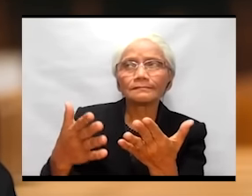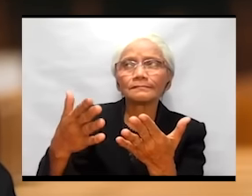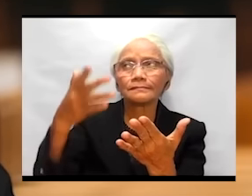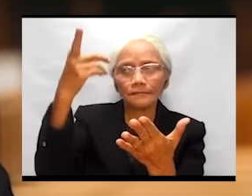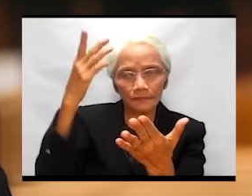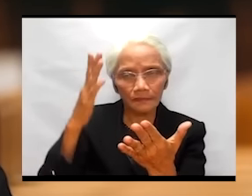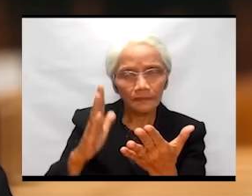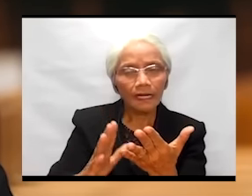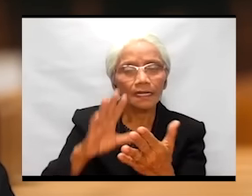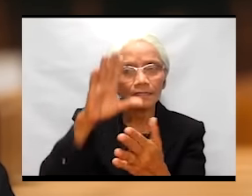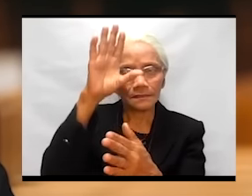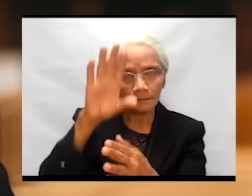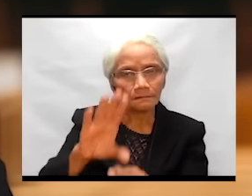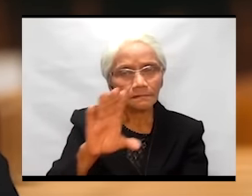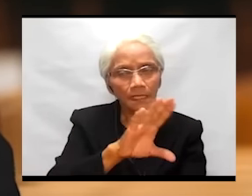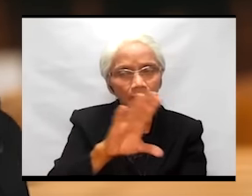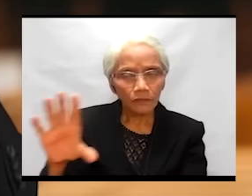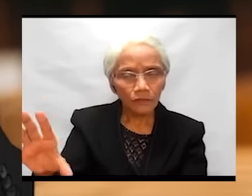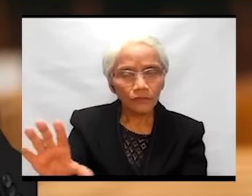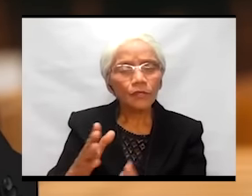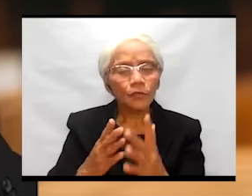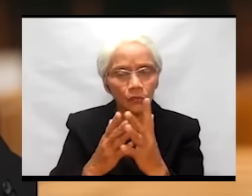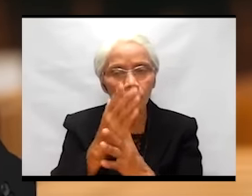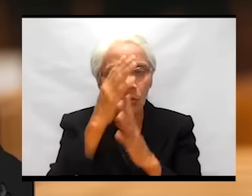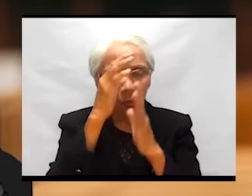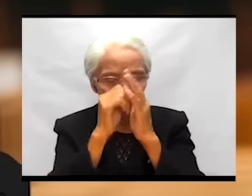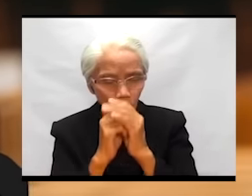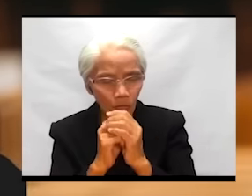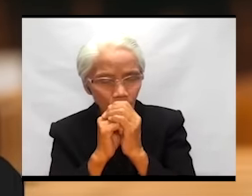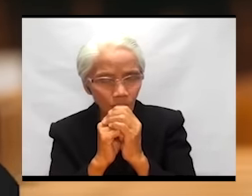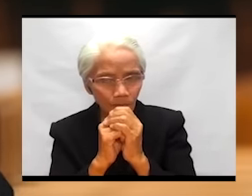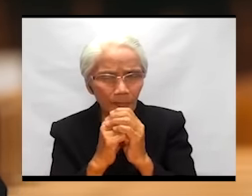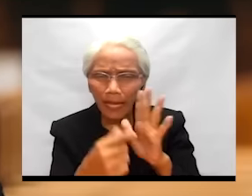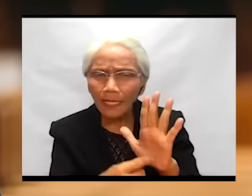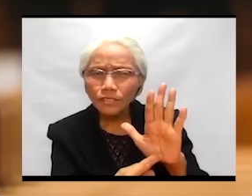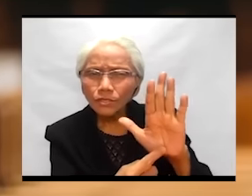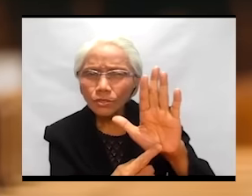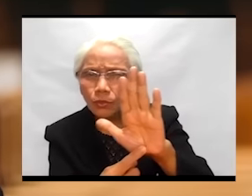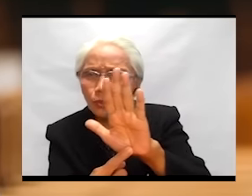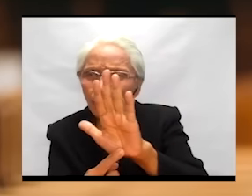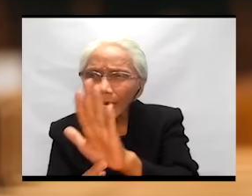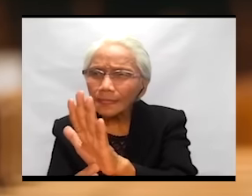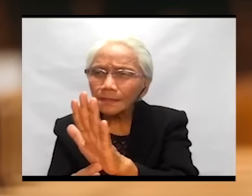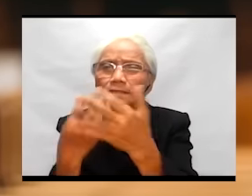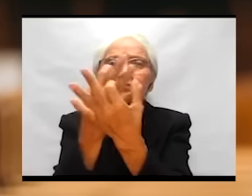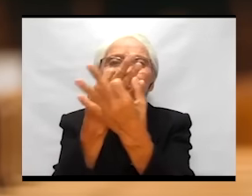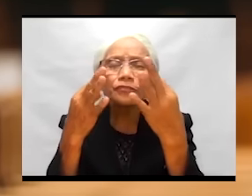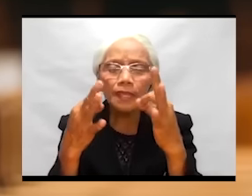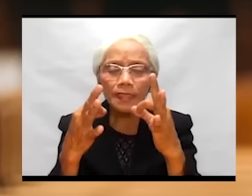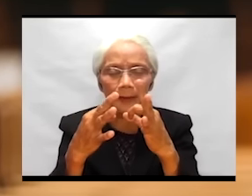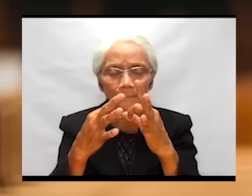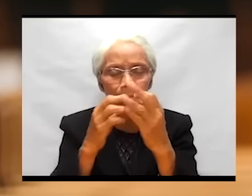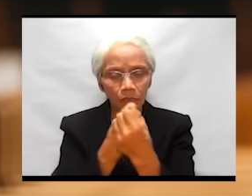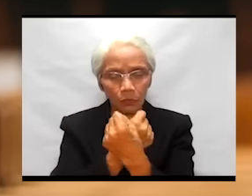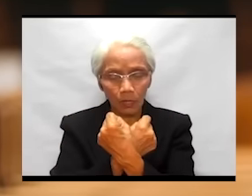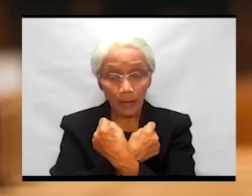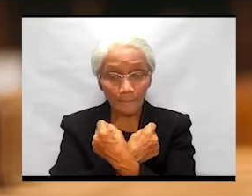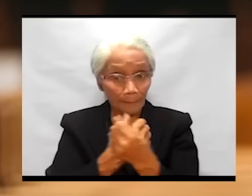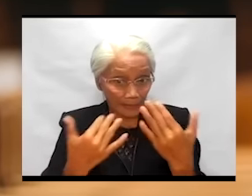on the cross true worship and who showed to us the freedom to love